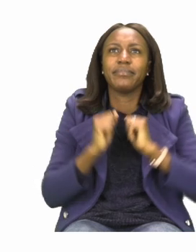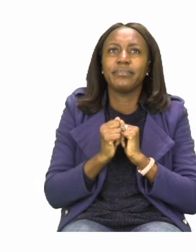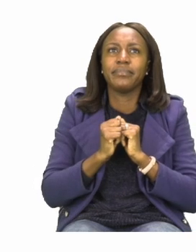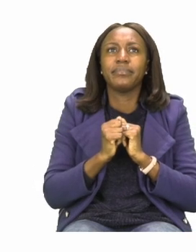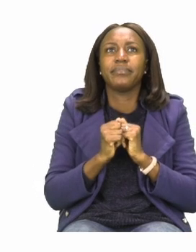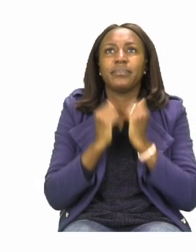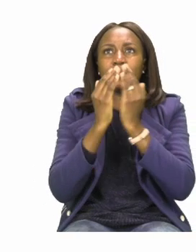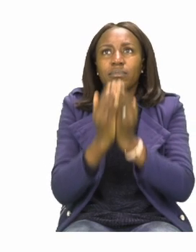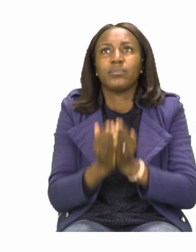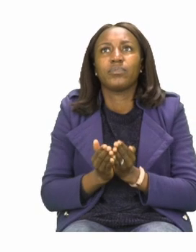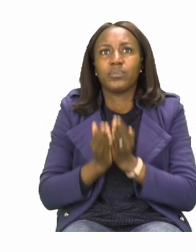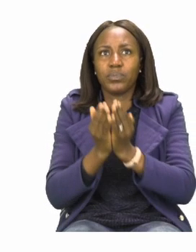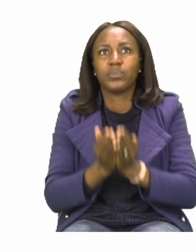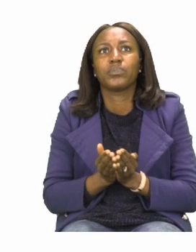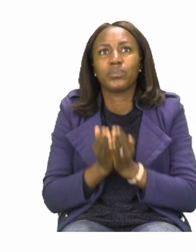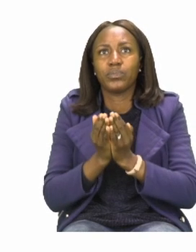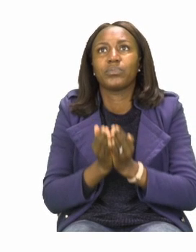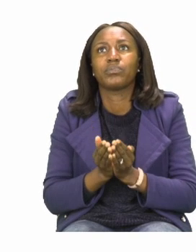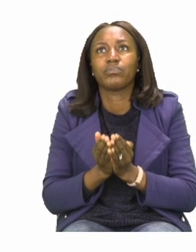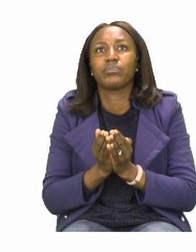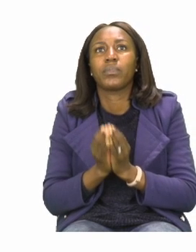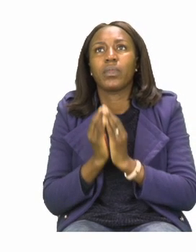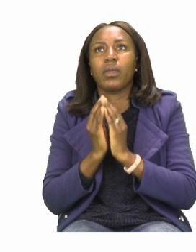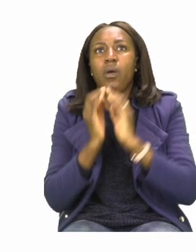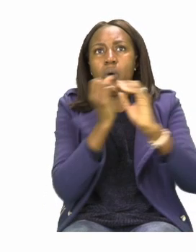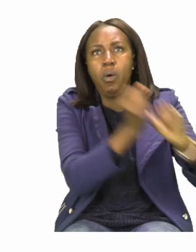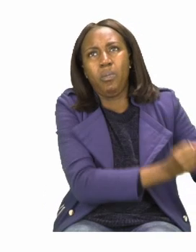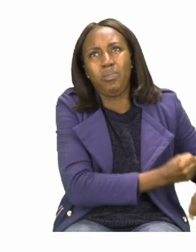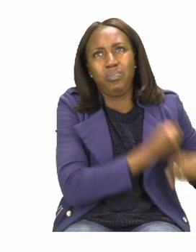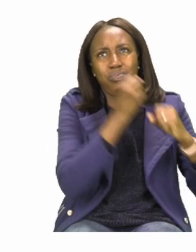boat, row,